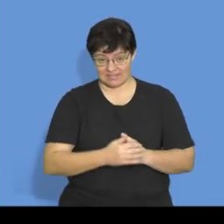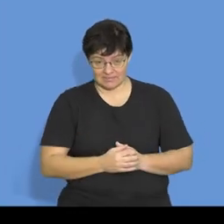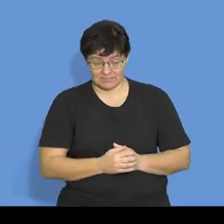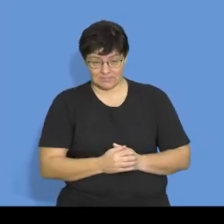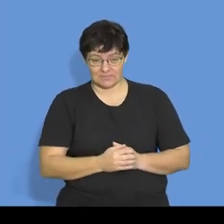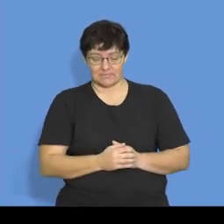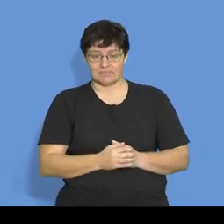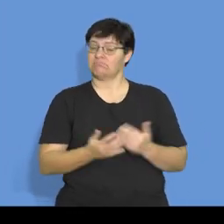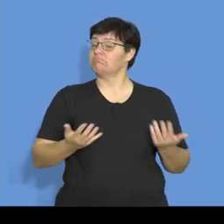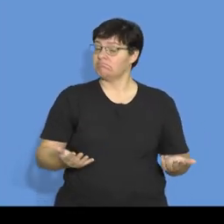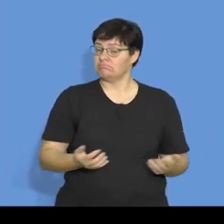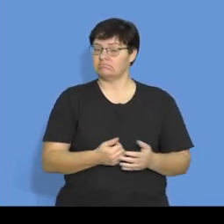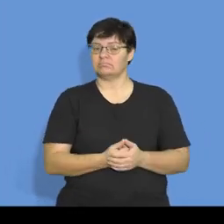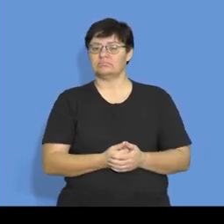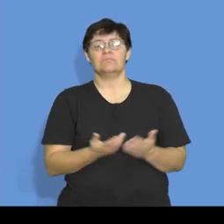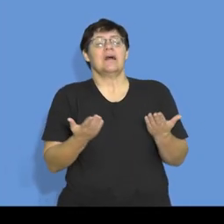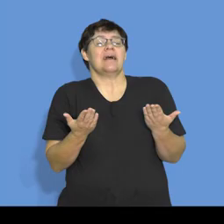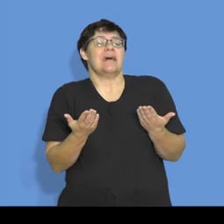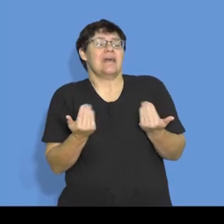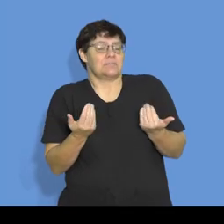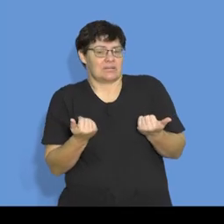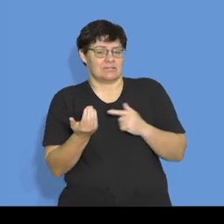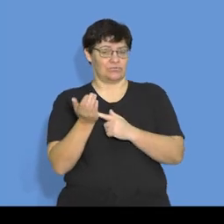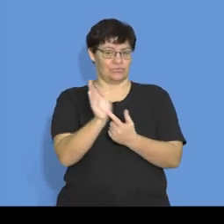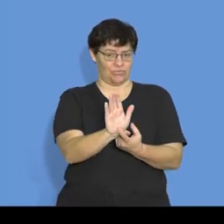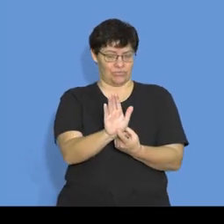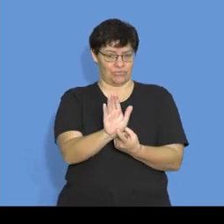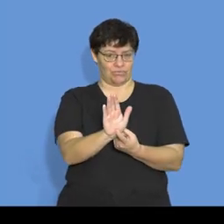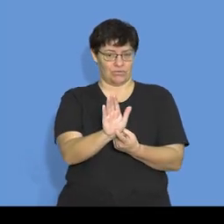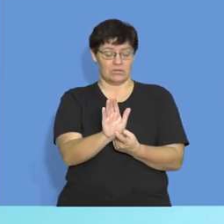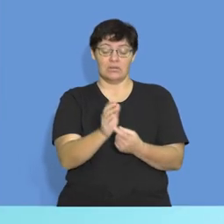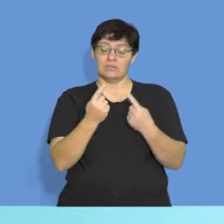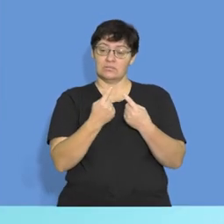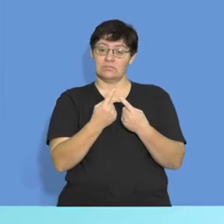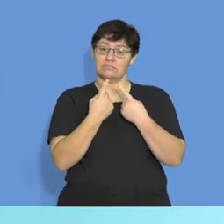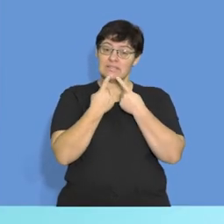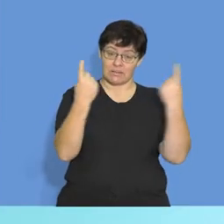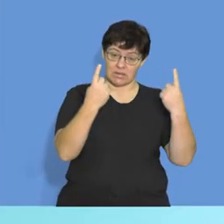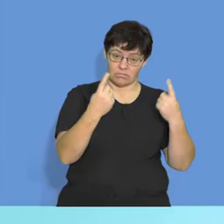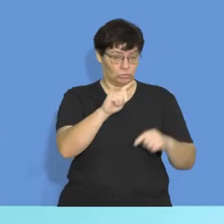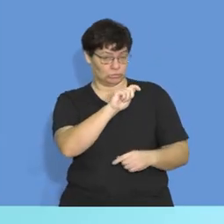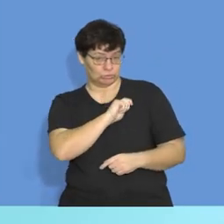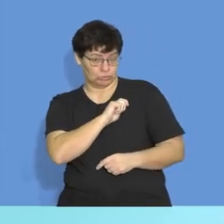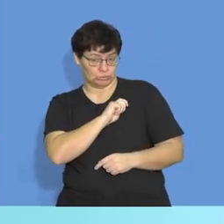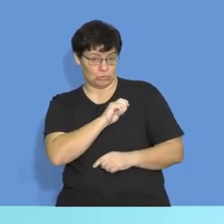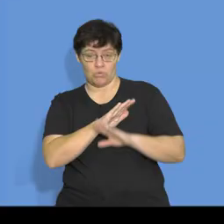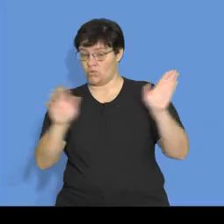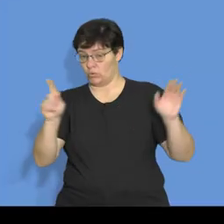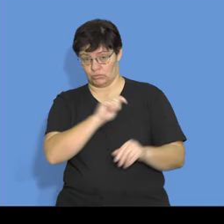So now we are expected to indicate whether the following statements are true or false.